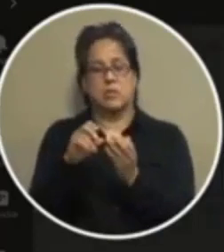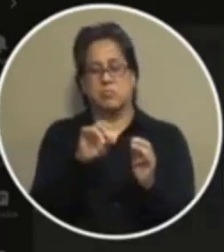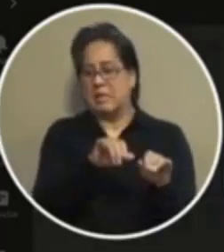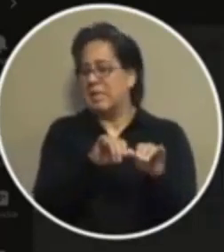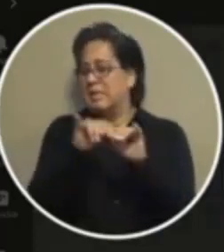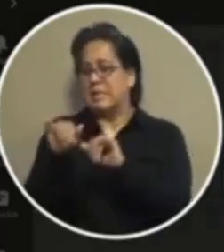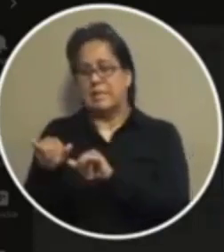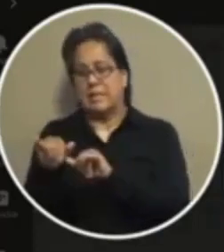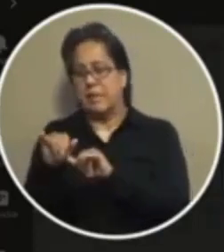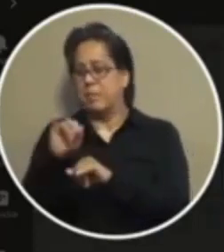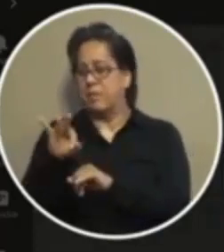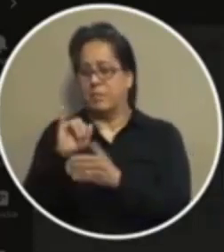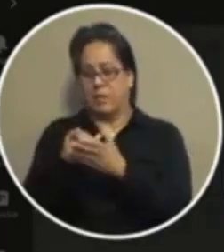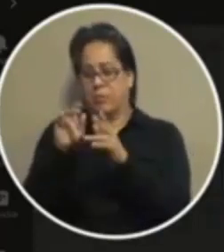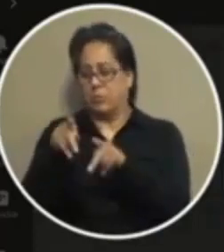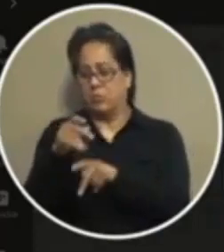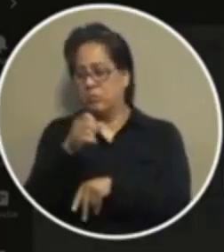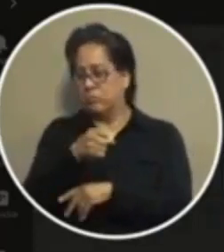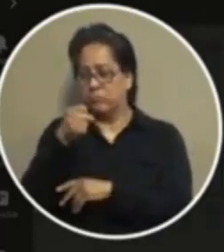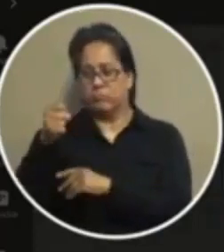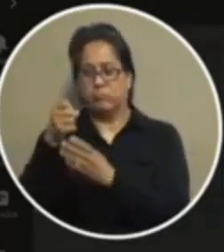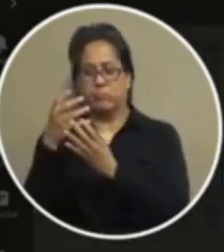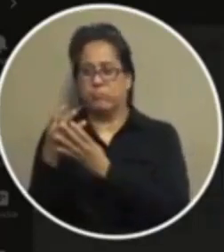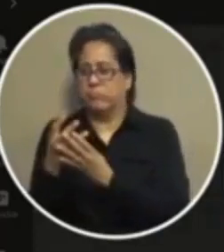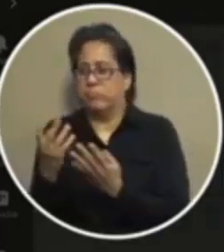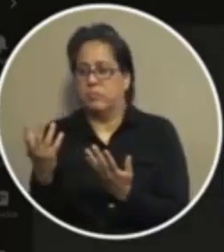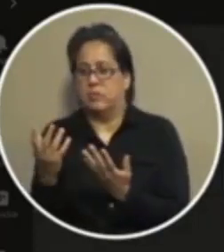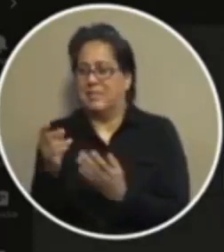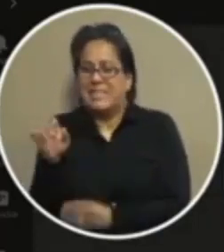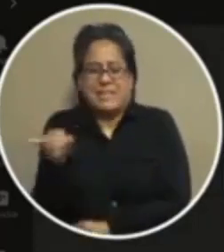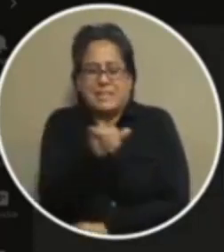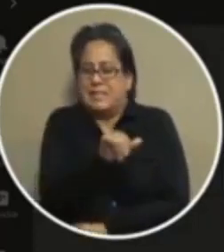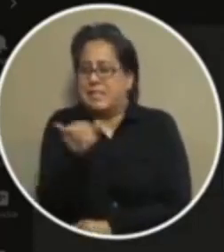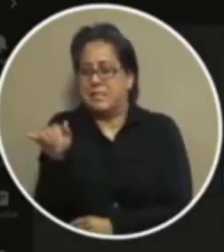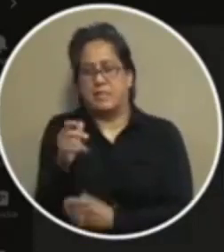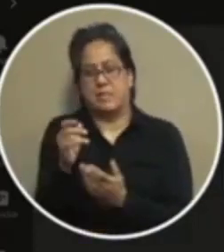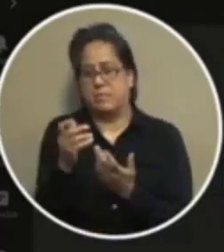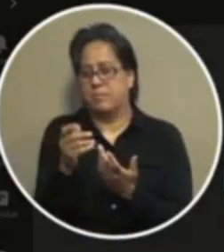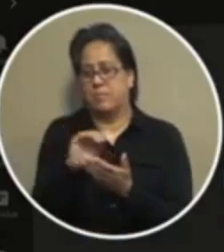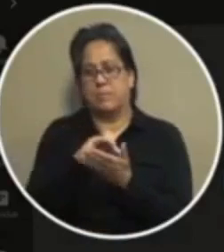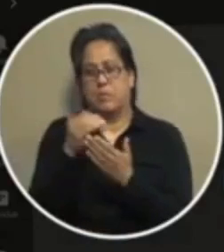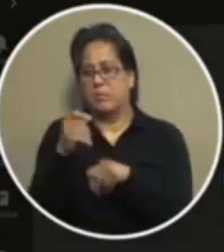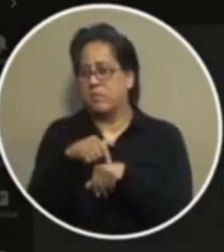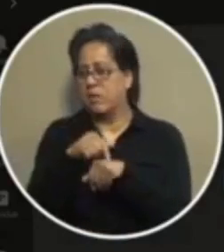it would be if they were incarcerating that person okay so the county